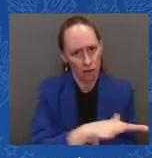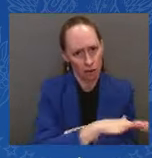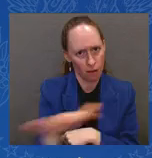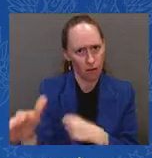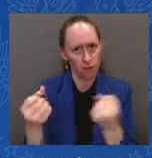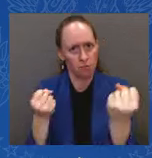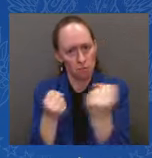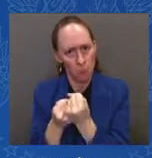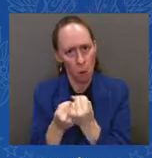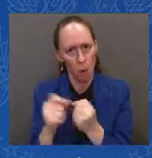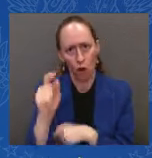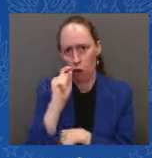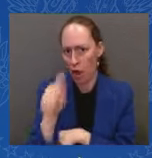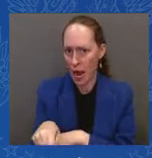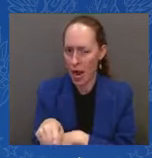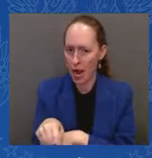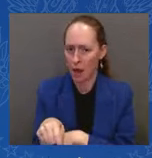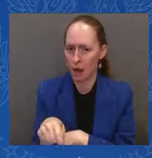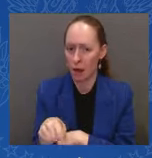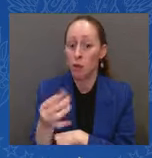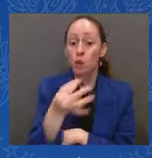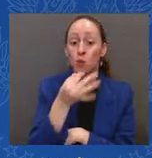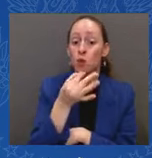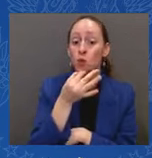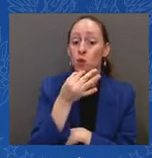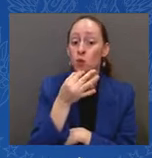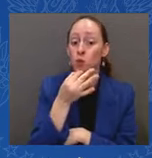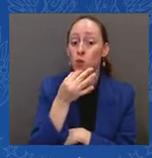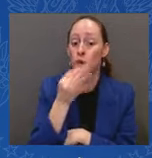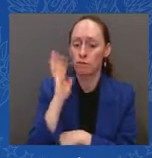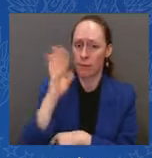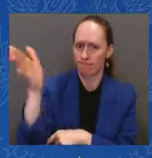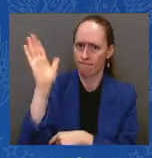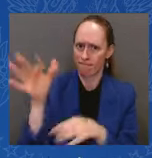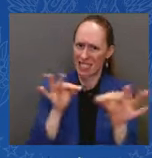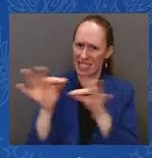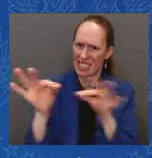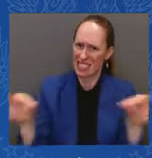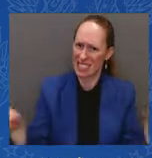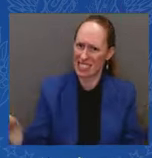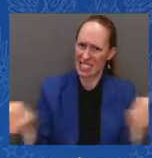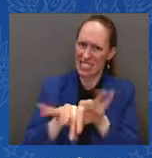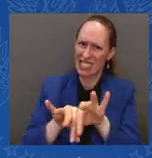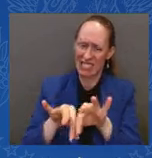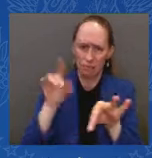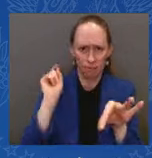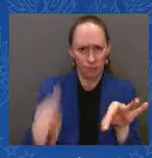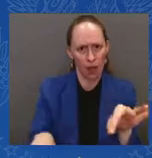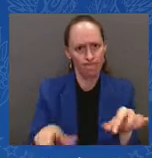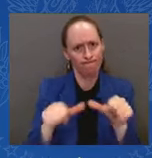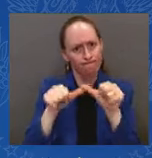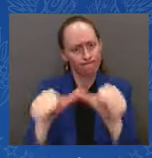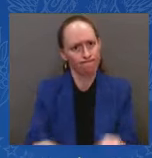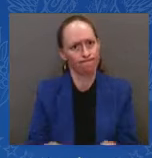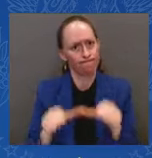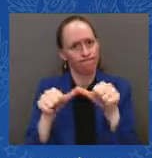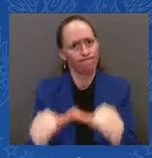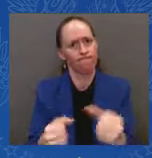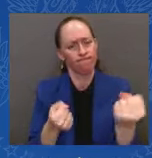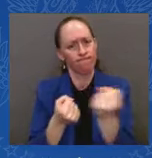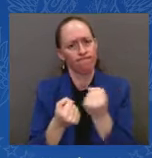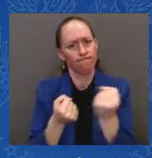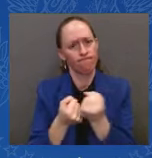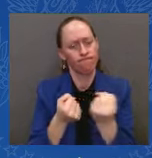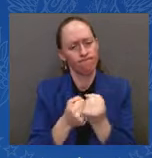and why it's critically important for the United States and our allies that we keep our commitment. The President, are you also concerned about the rest of